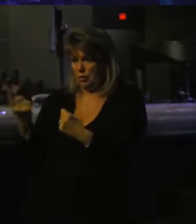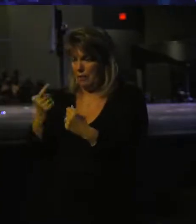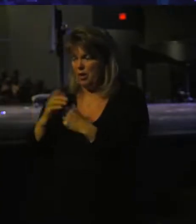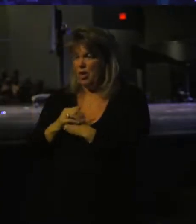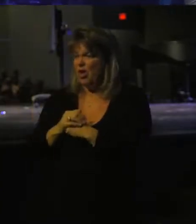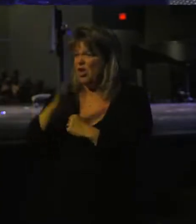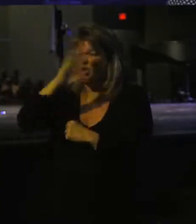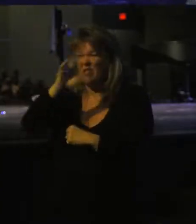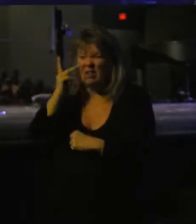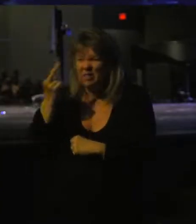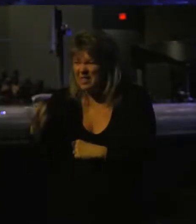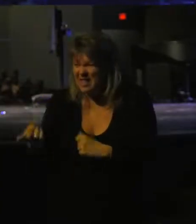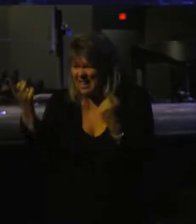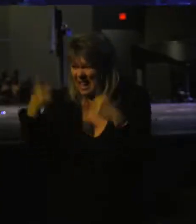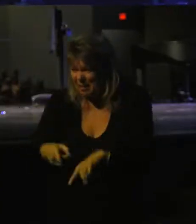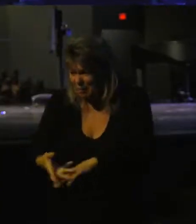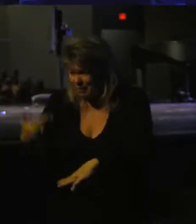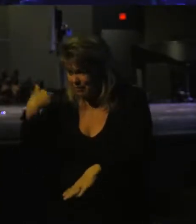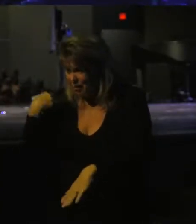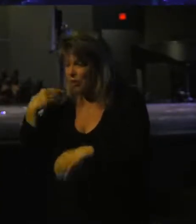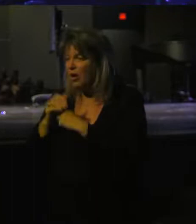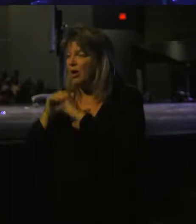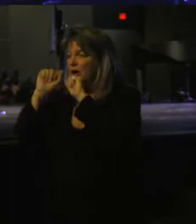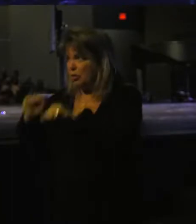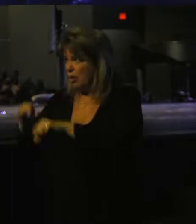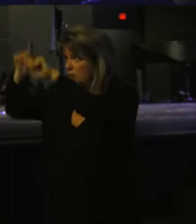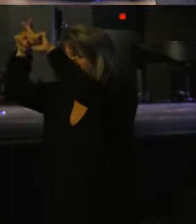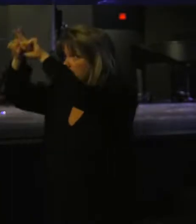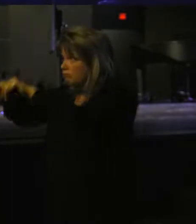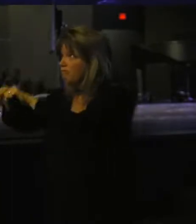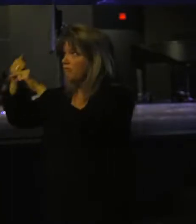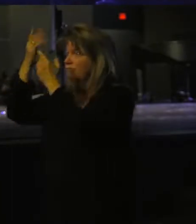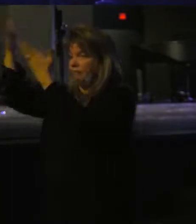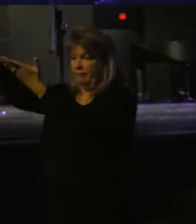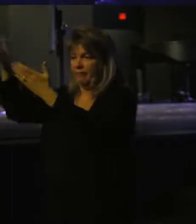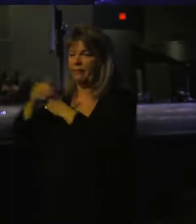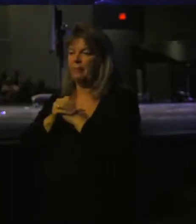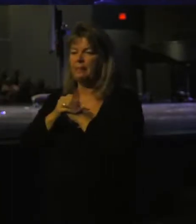that you ain't ever seen before so that you can rely and trust in faith in him.